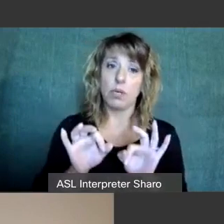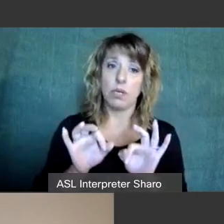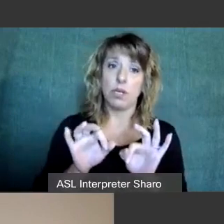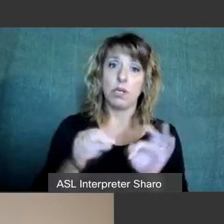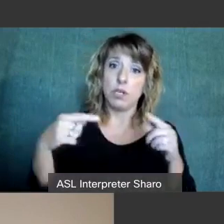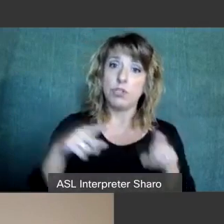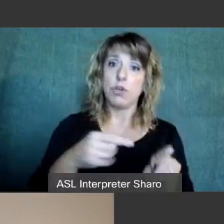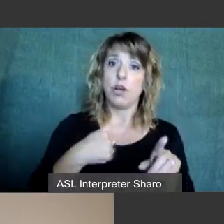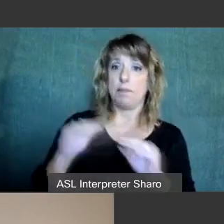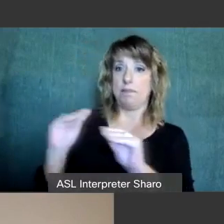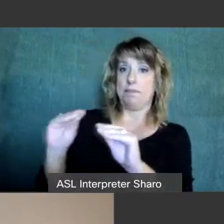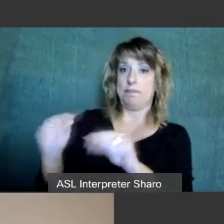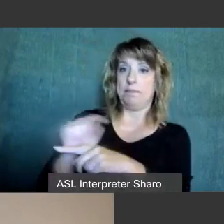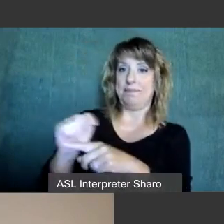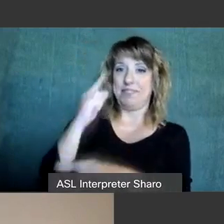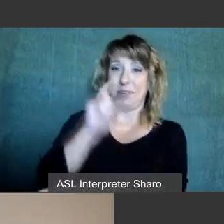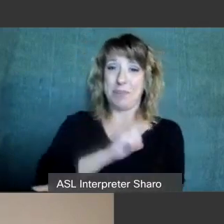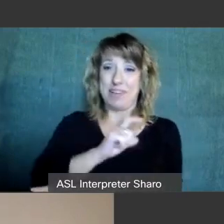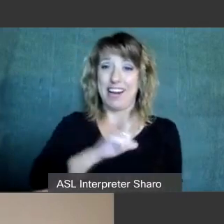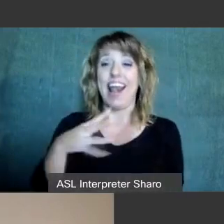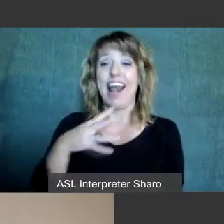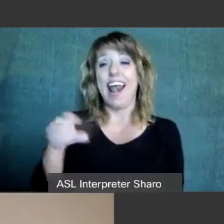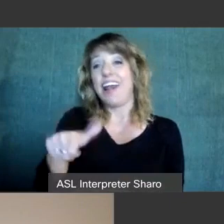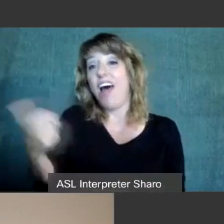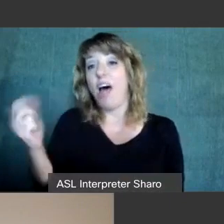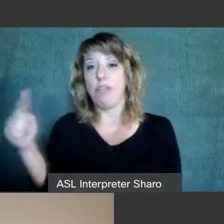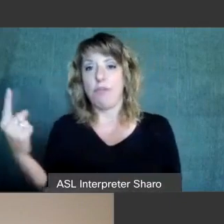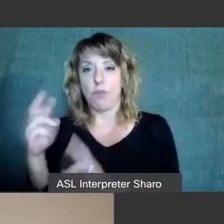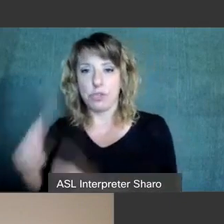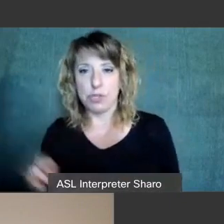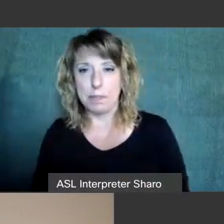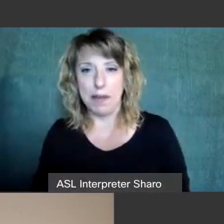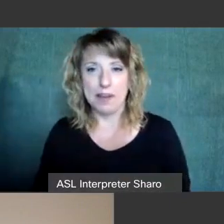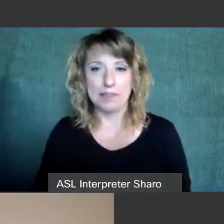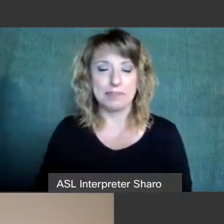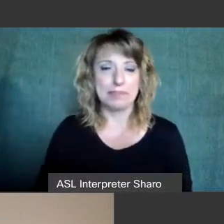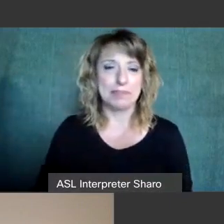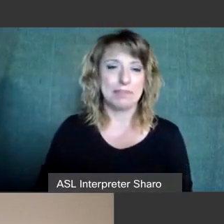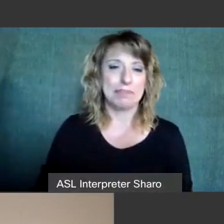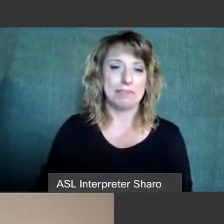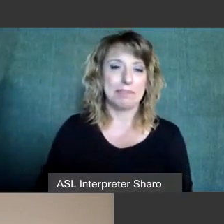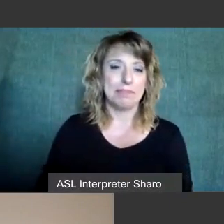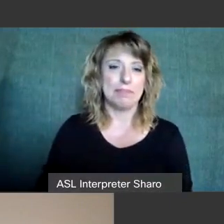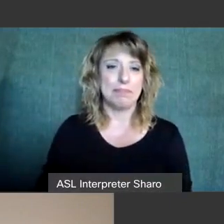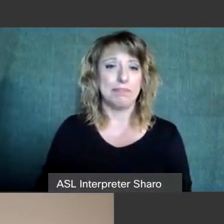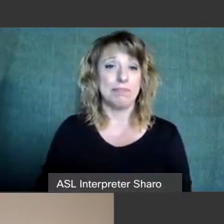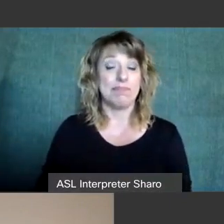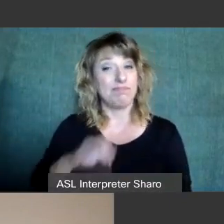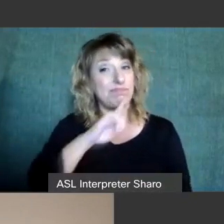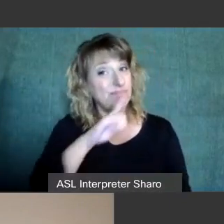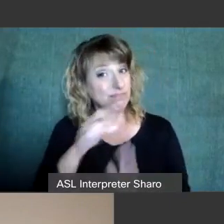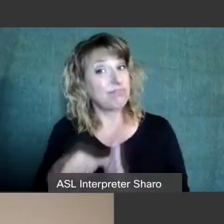training for police officers and other first responders. One of the things that I feel is critical to point out